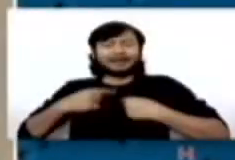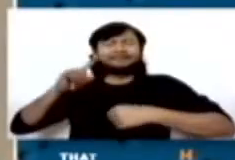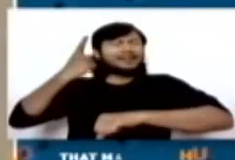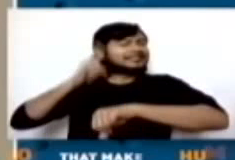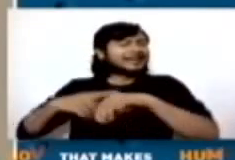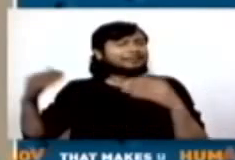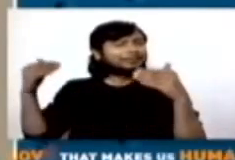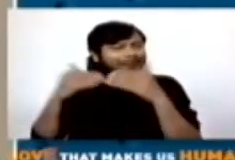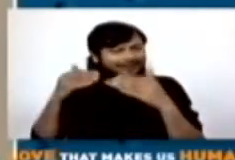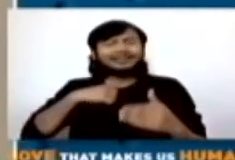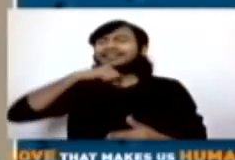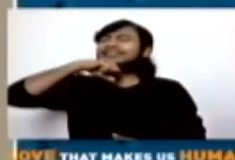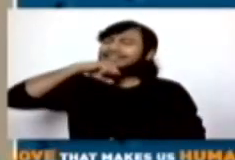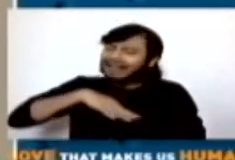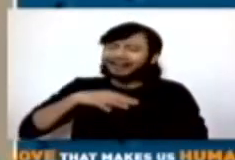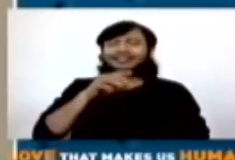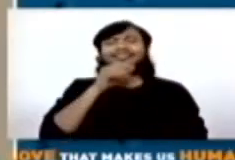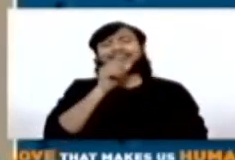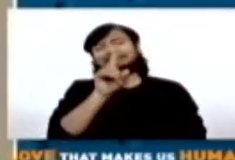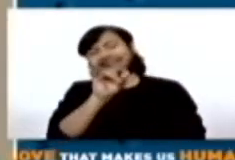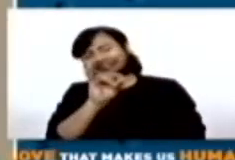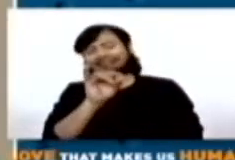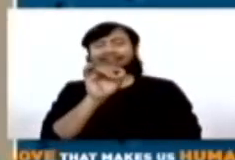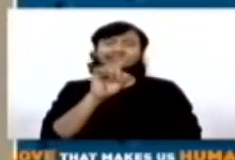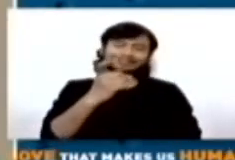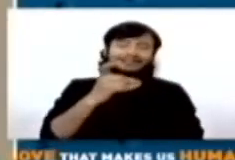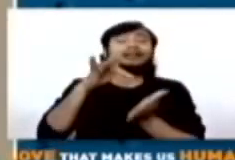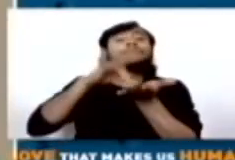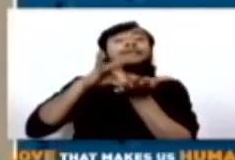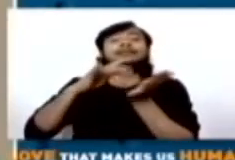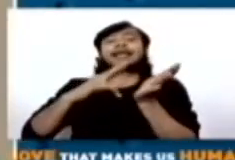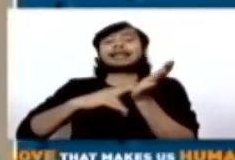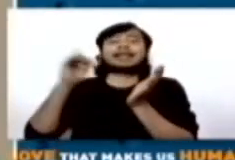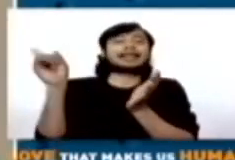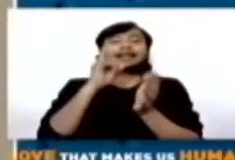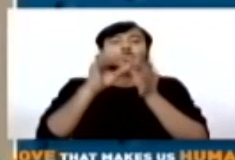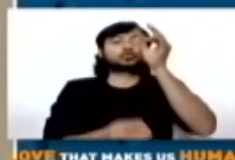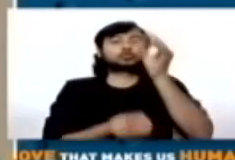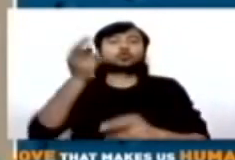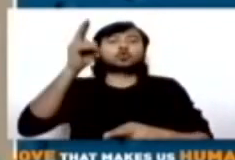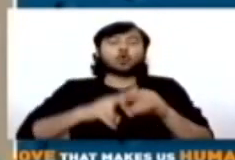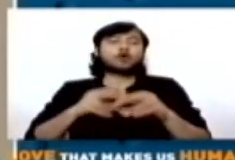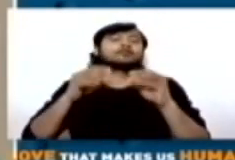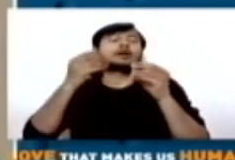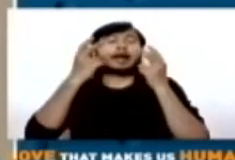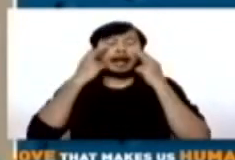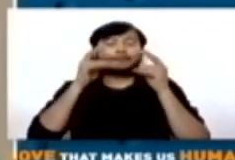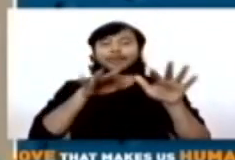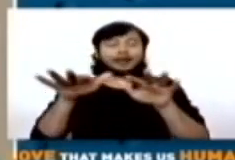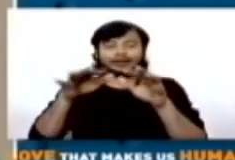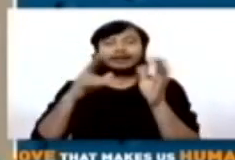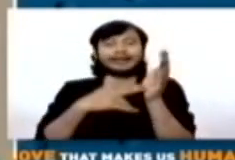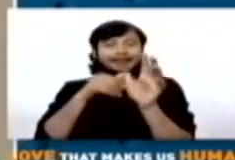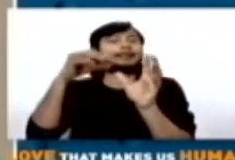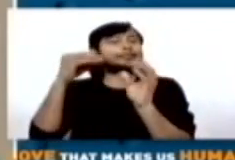Dinesh and I first met when I was like a little, not little, but yeah, like a teenager, 16, 15, 16